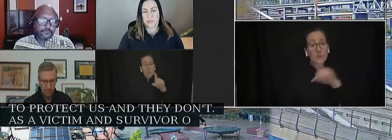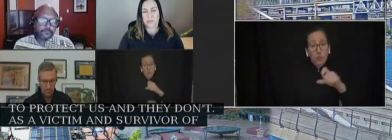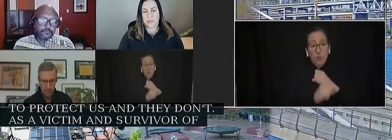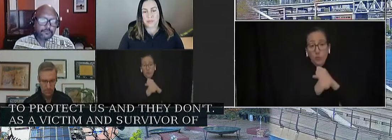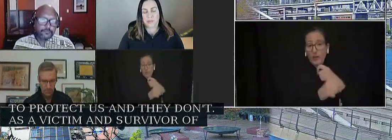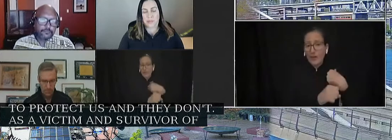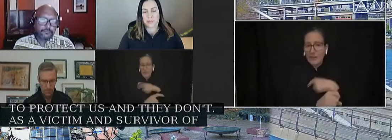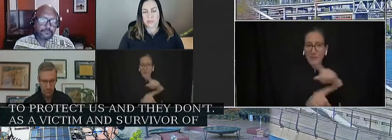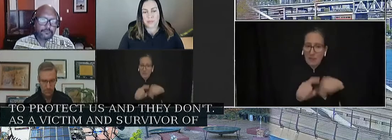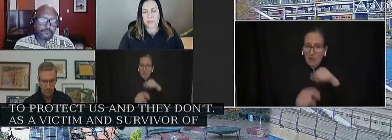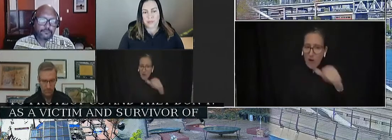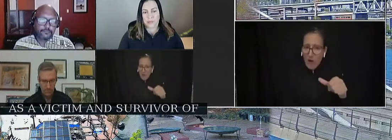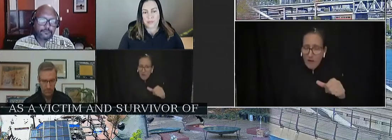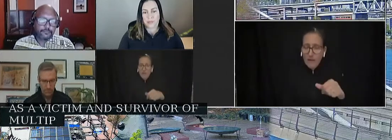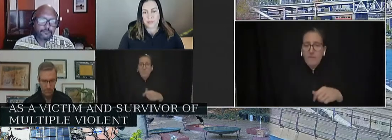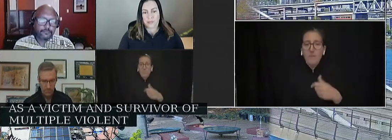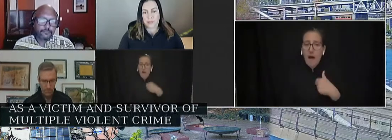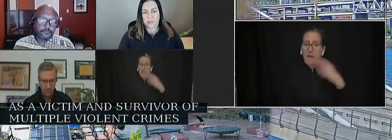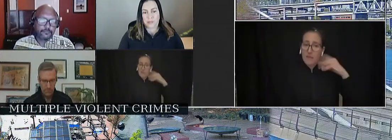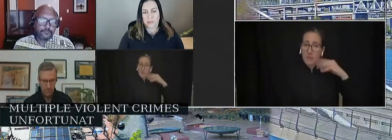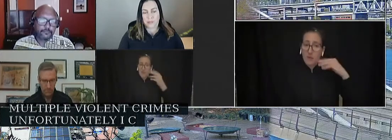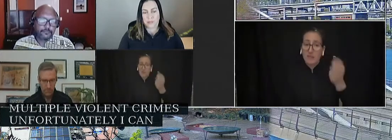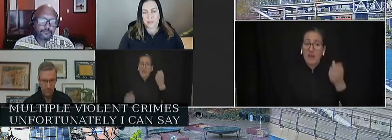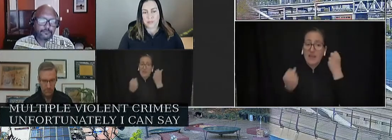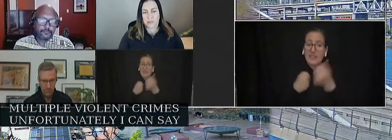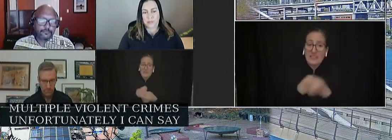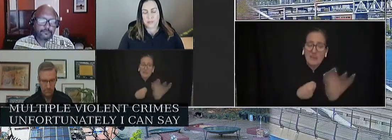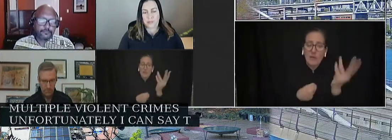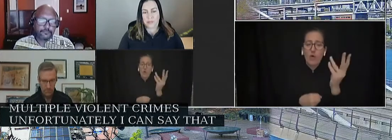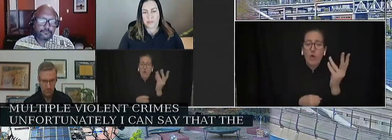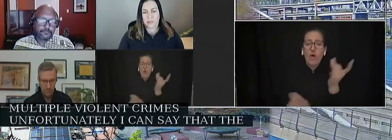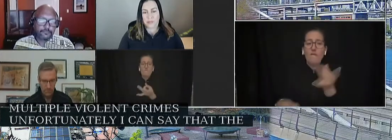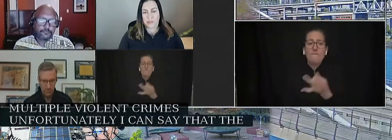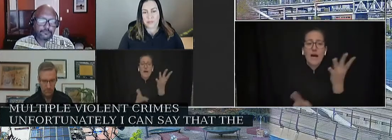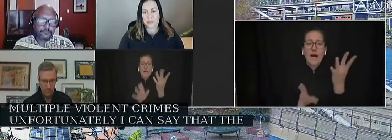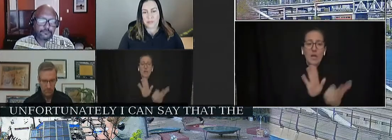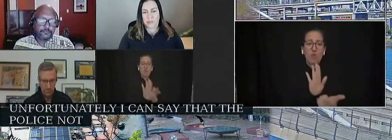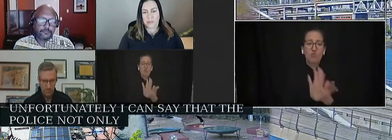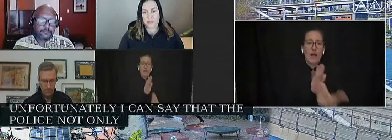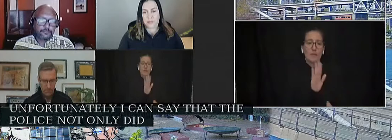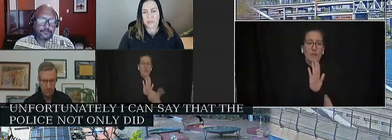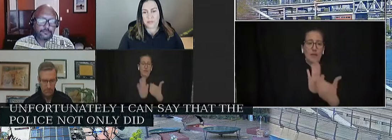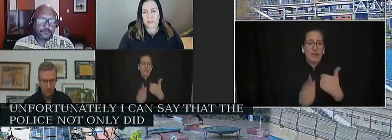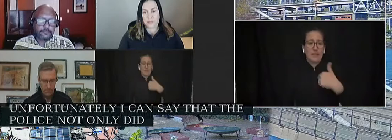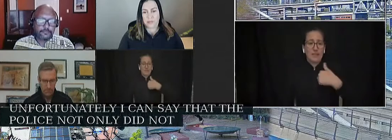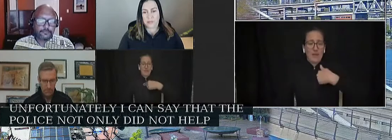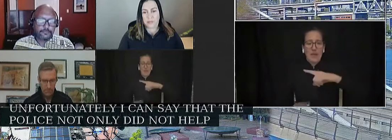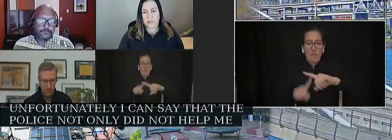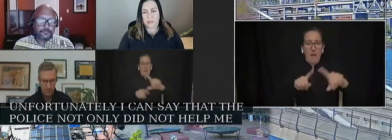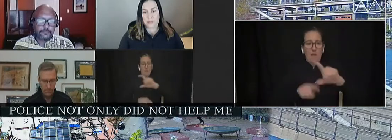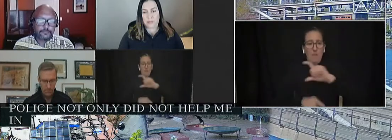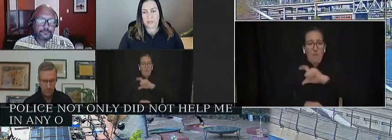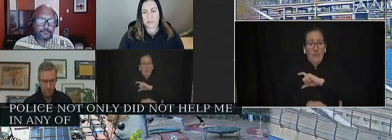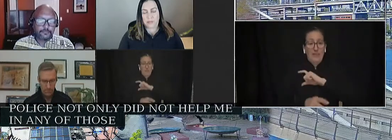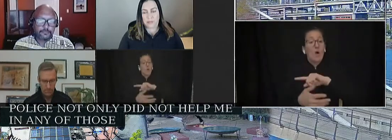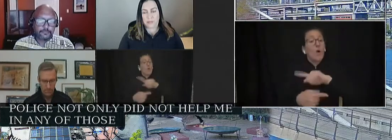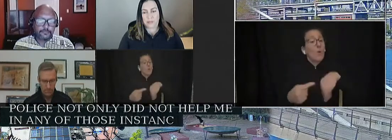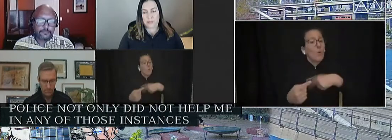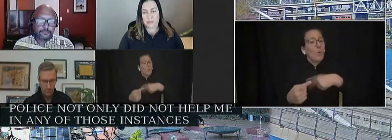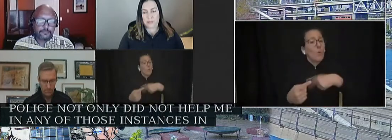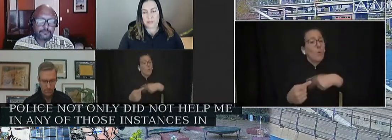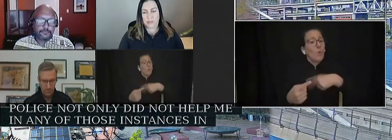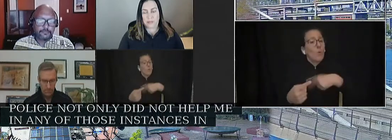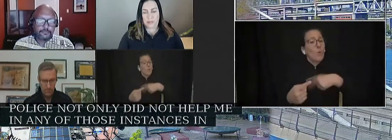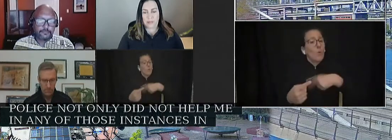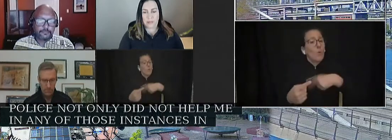unfortunately, I can say that the police not only did not help me in any of those instances, in the most desperate